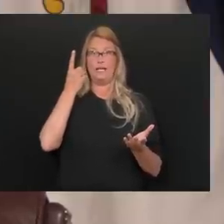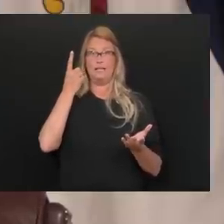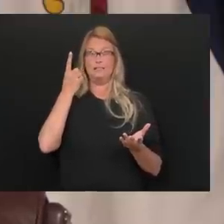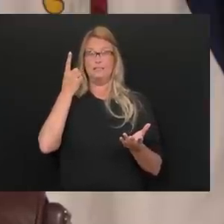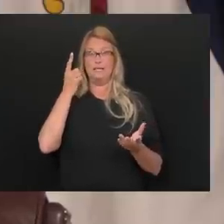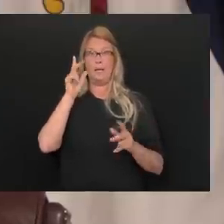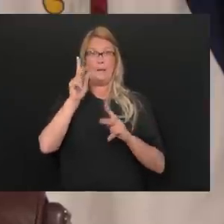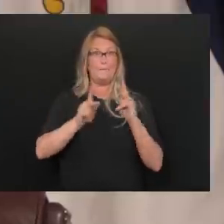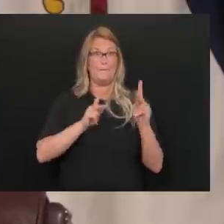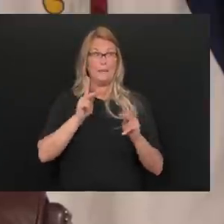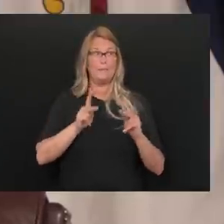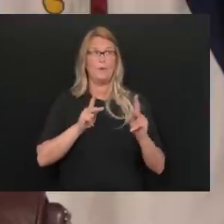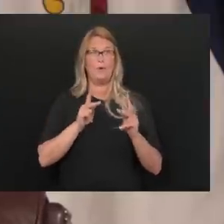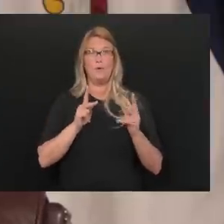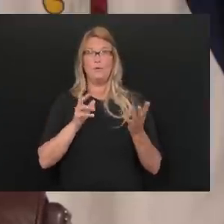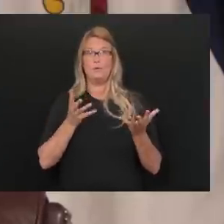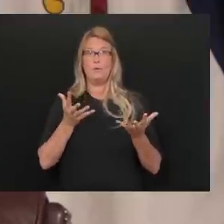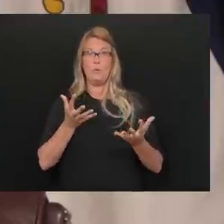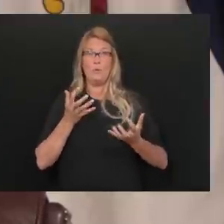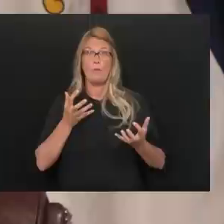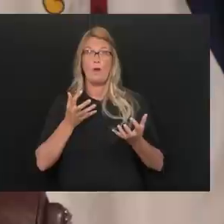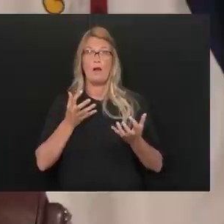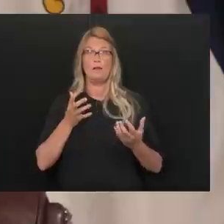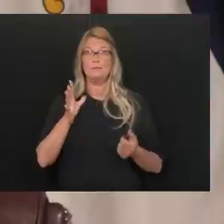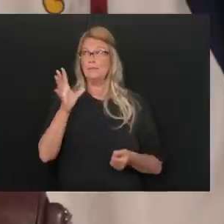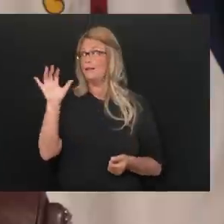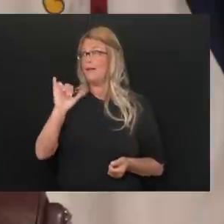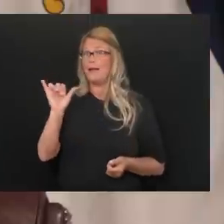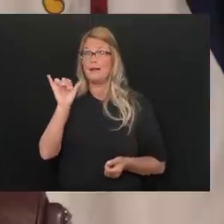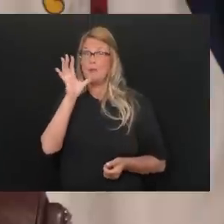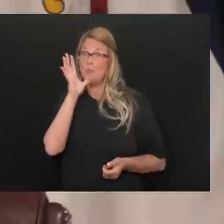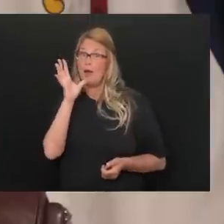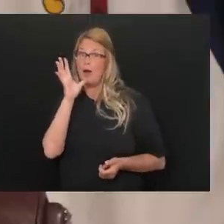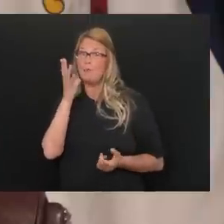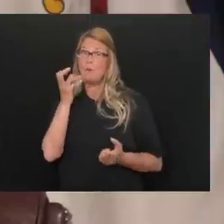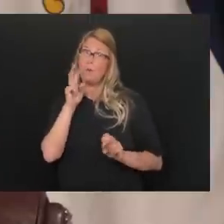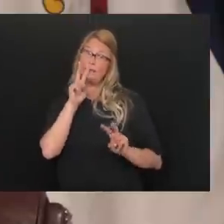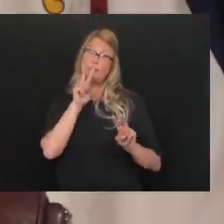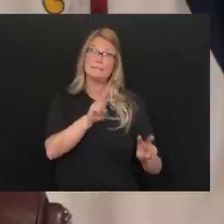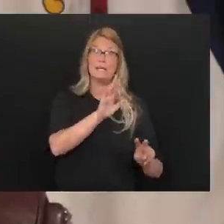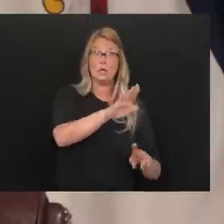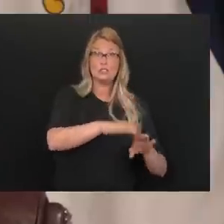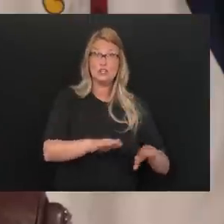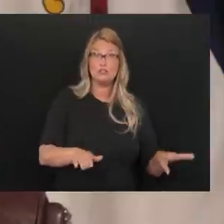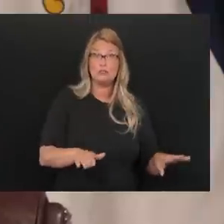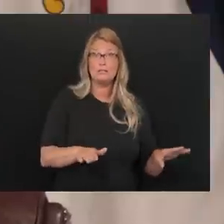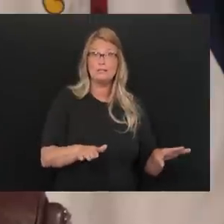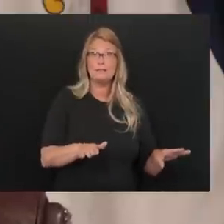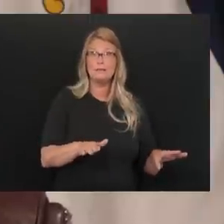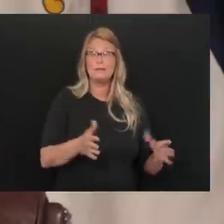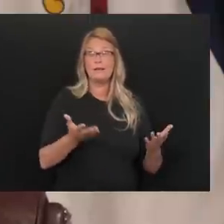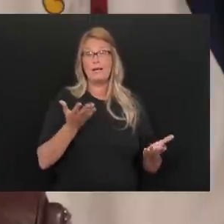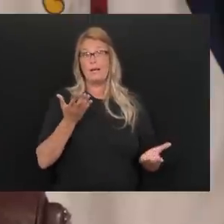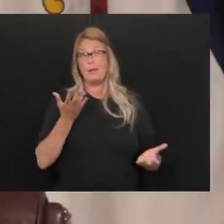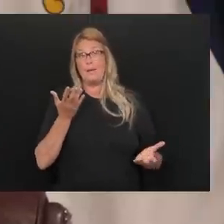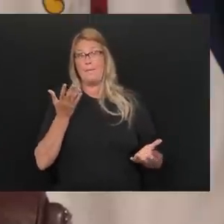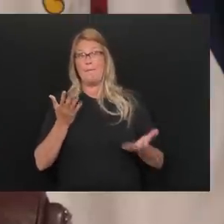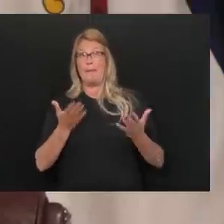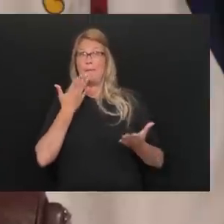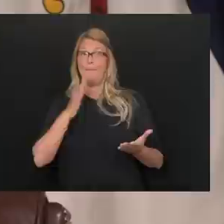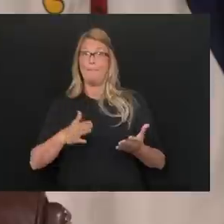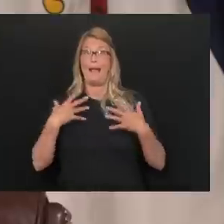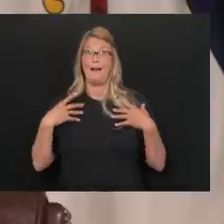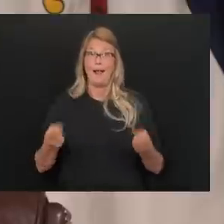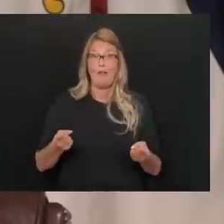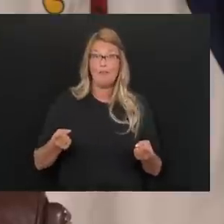sleep, you know, to where, you know, a mom wants to see her children and maybe she's in really bad health and